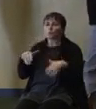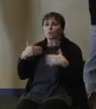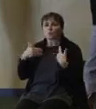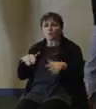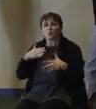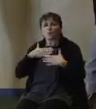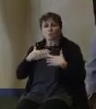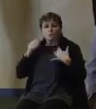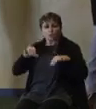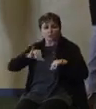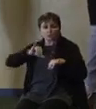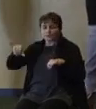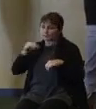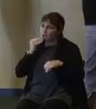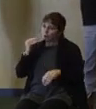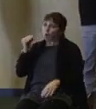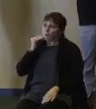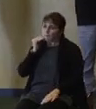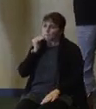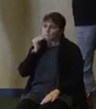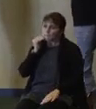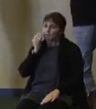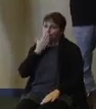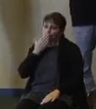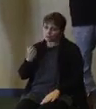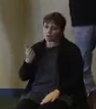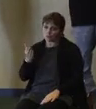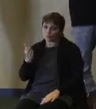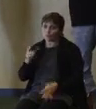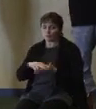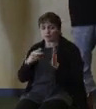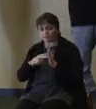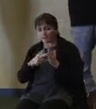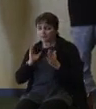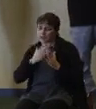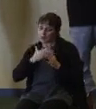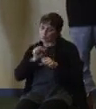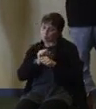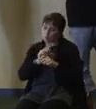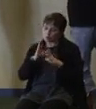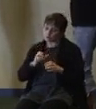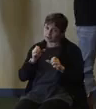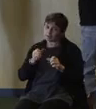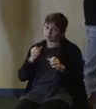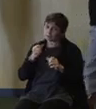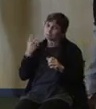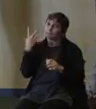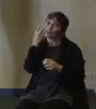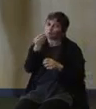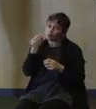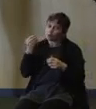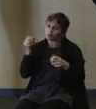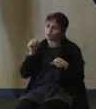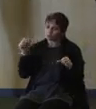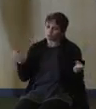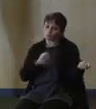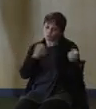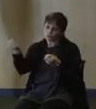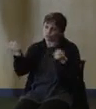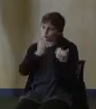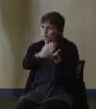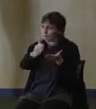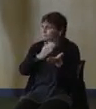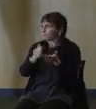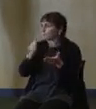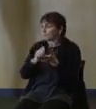hours by staying off the roads and letting our teams do their jobs. It has been an extraordinary help, and it